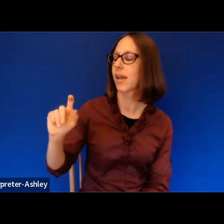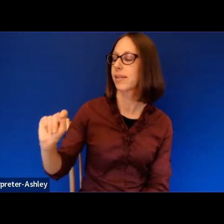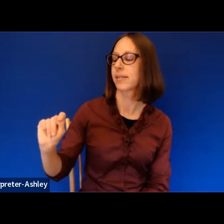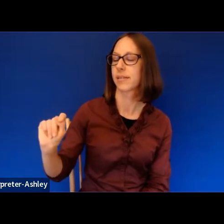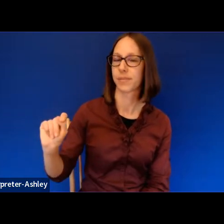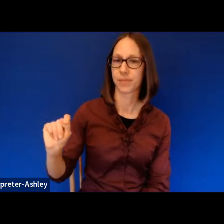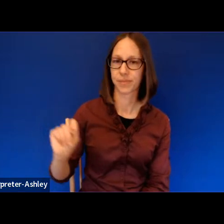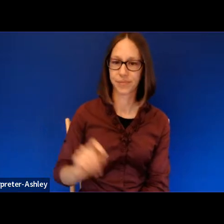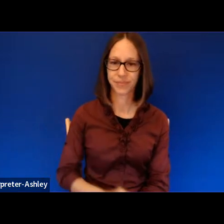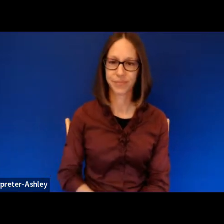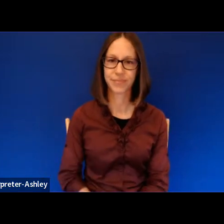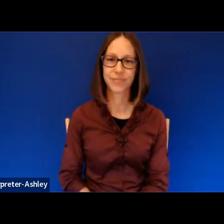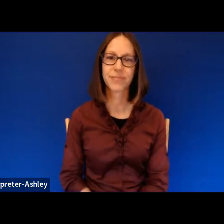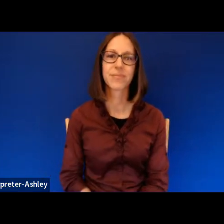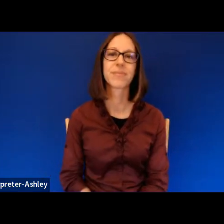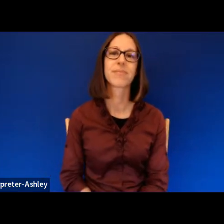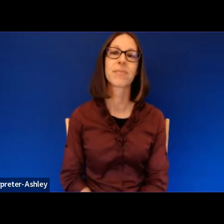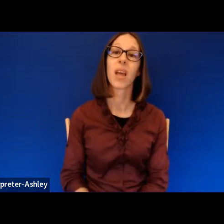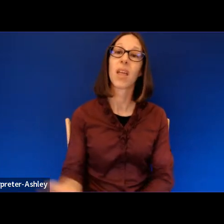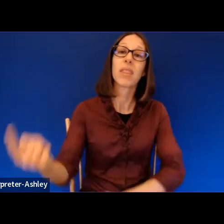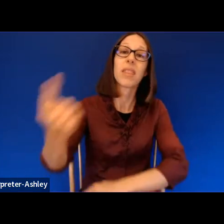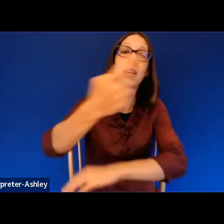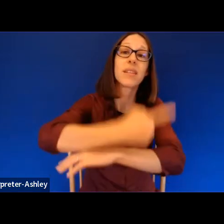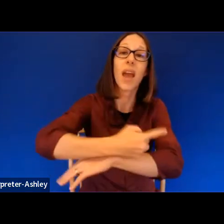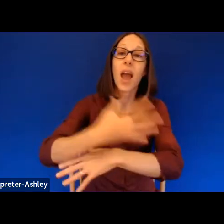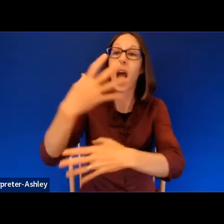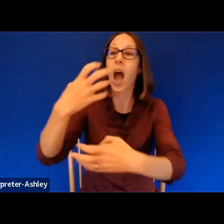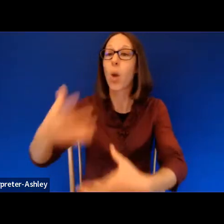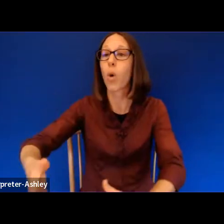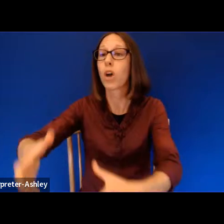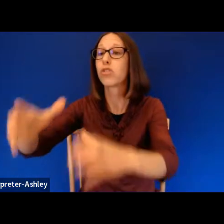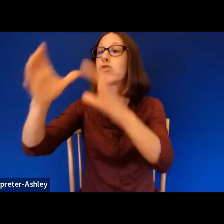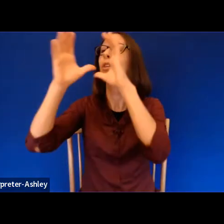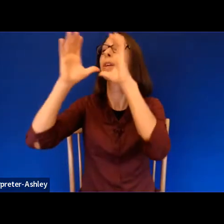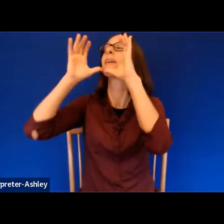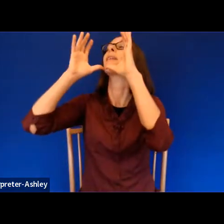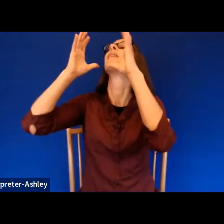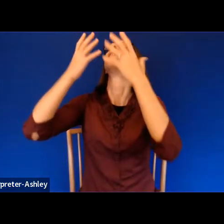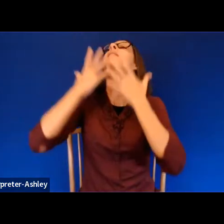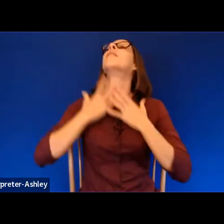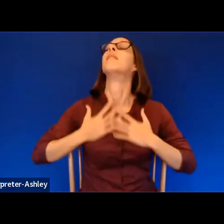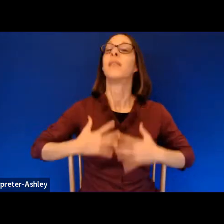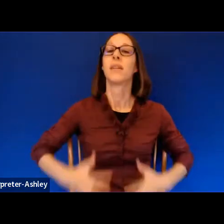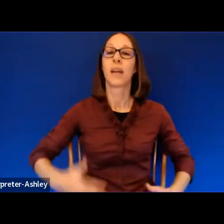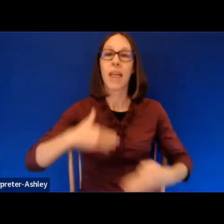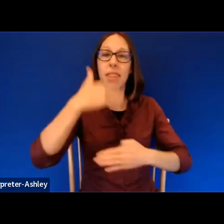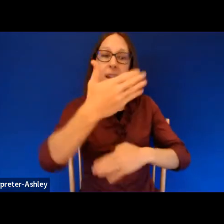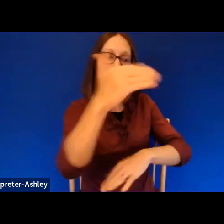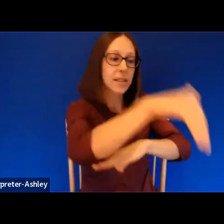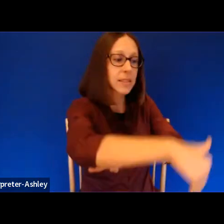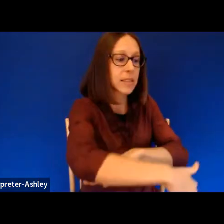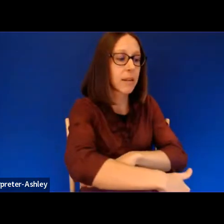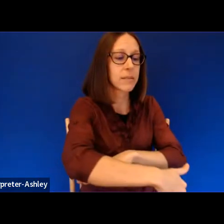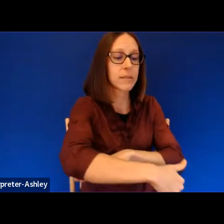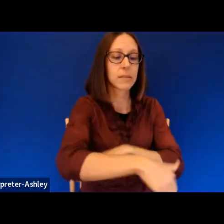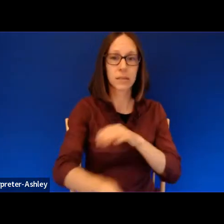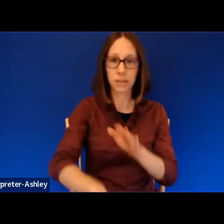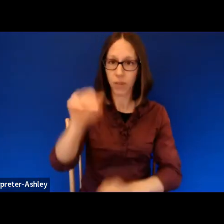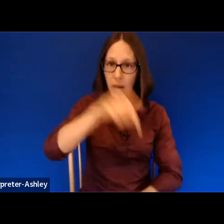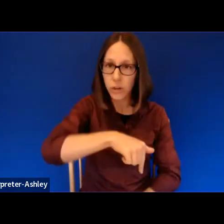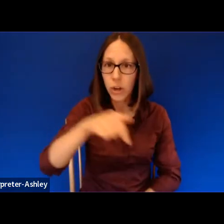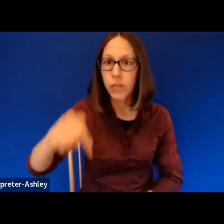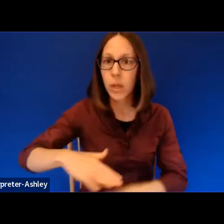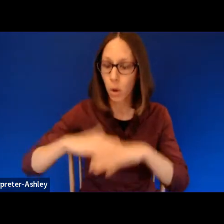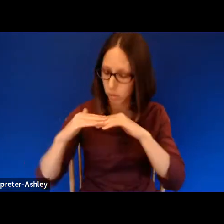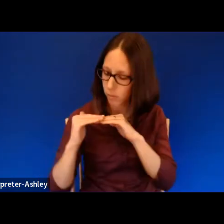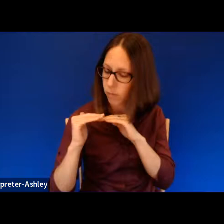I want to drink the day down. Maybe next the night. First we'll find our feet, our feet the floor. The